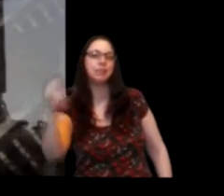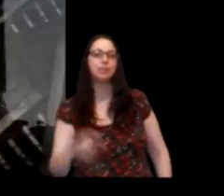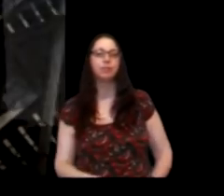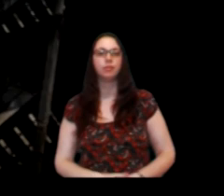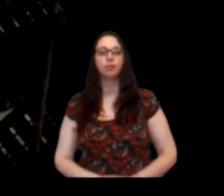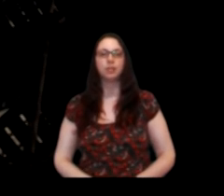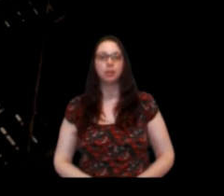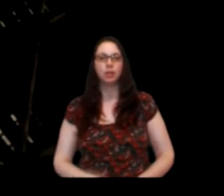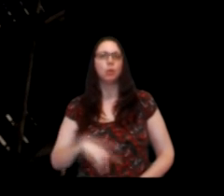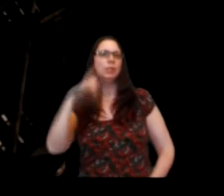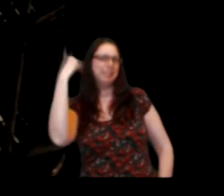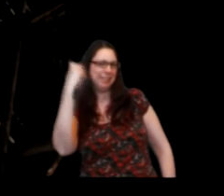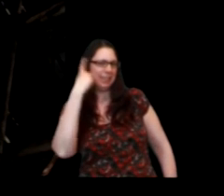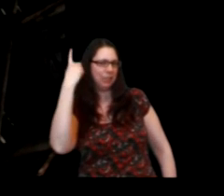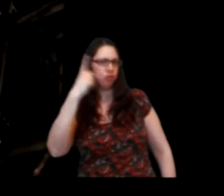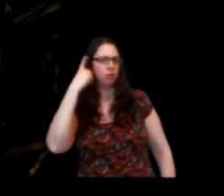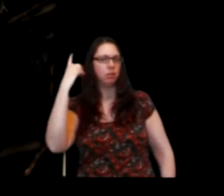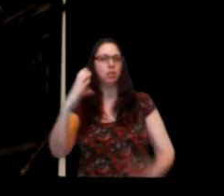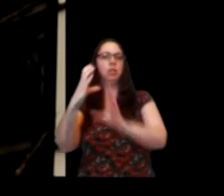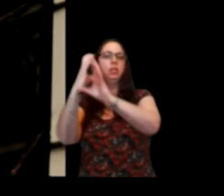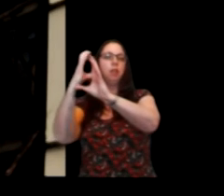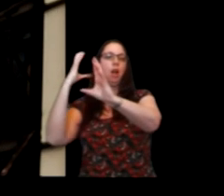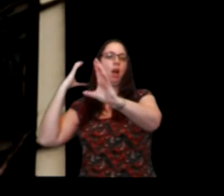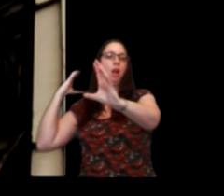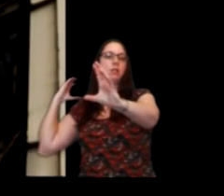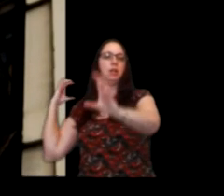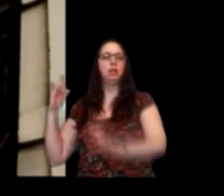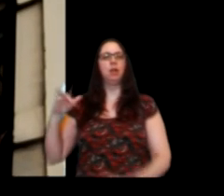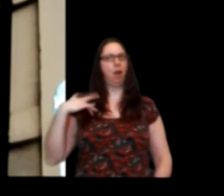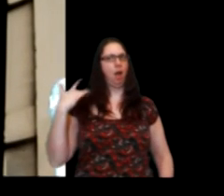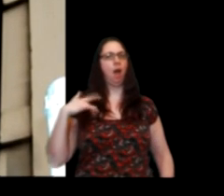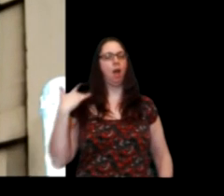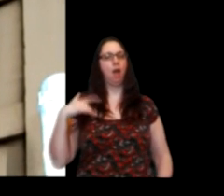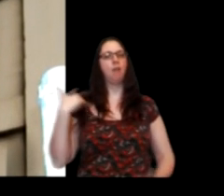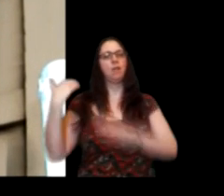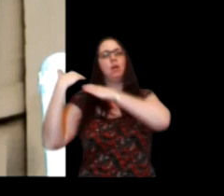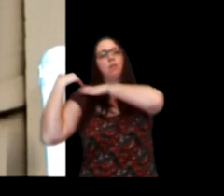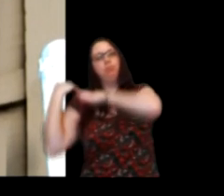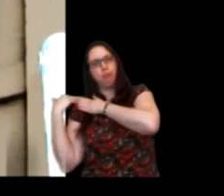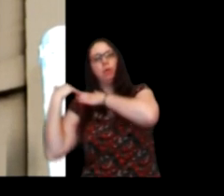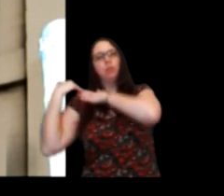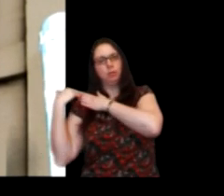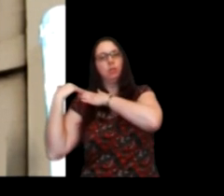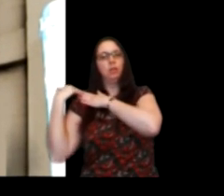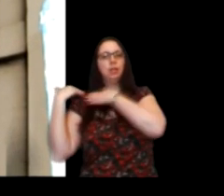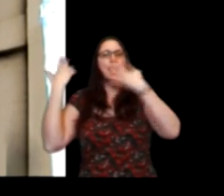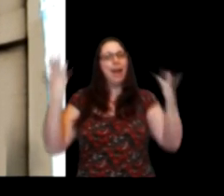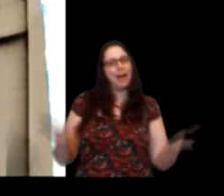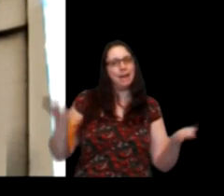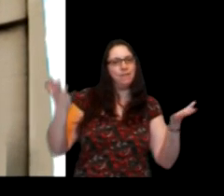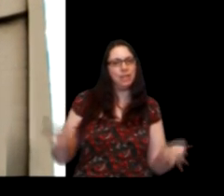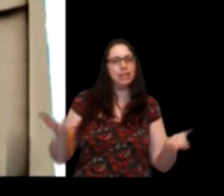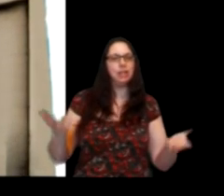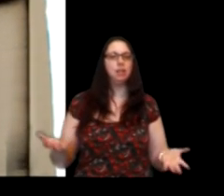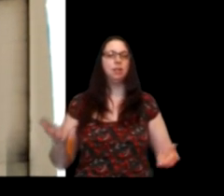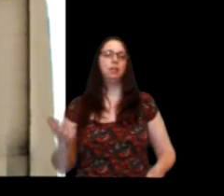am I me, or this, or that, can you hold me in a hat, or hit me with a bat, what is my age, divided by the